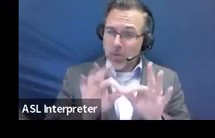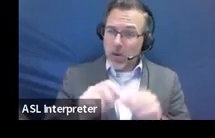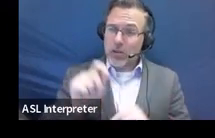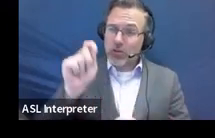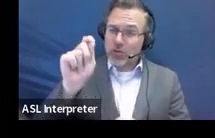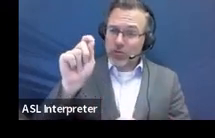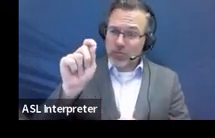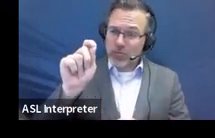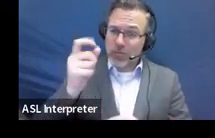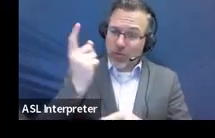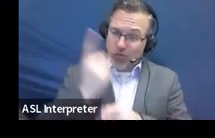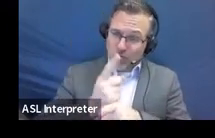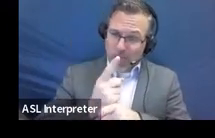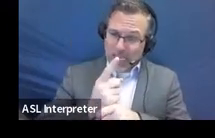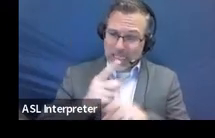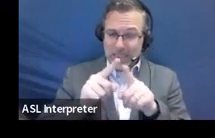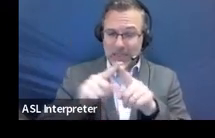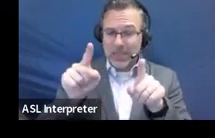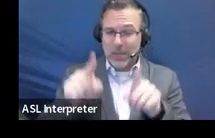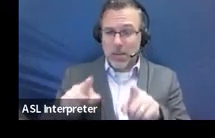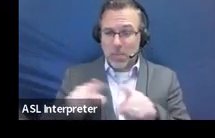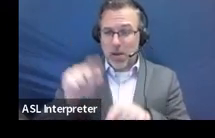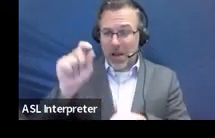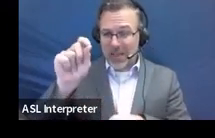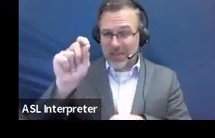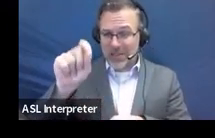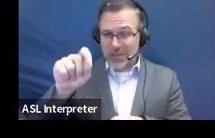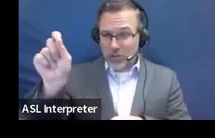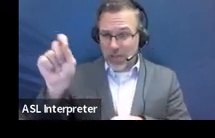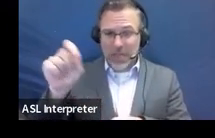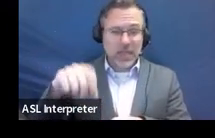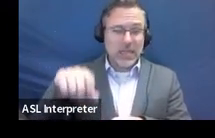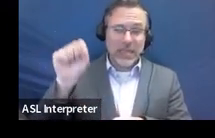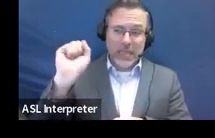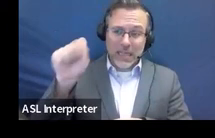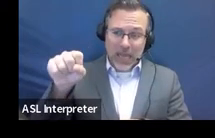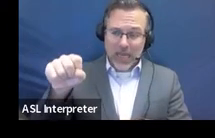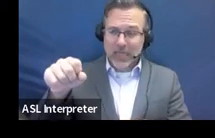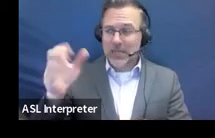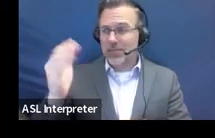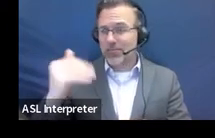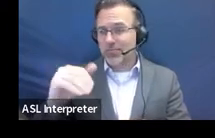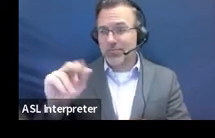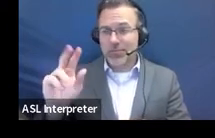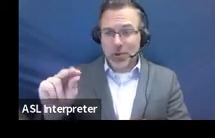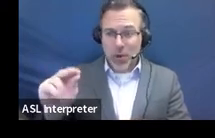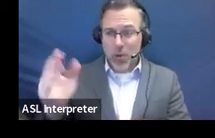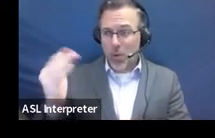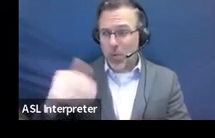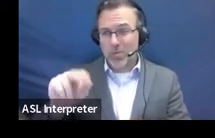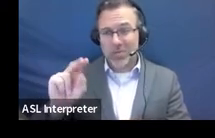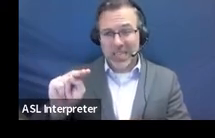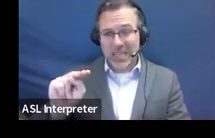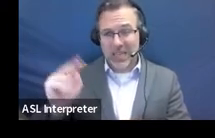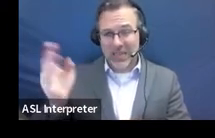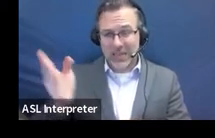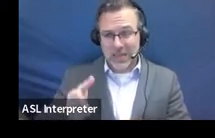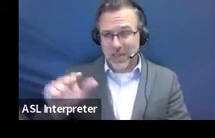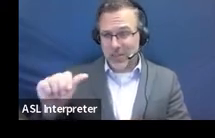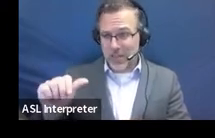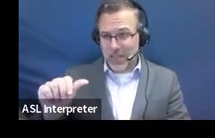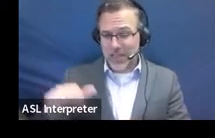box when you're asked yes, no, or NA. A lot of times when we are checking over forms,